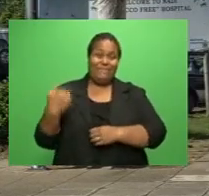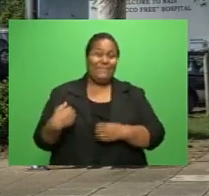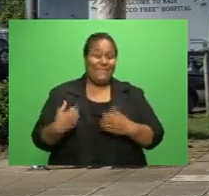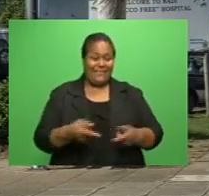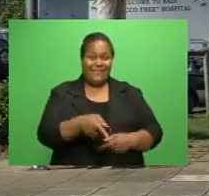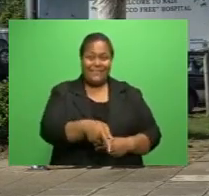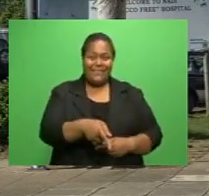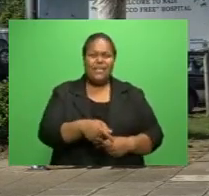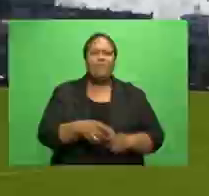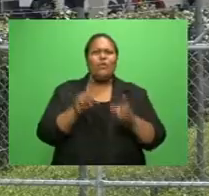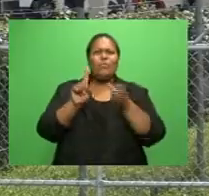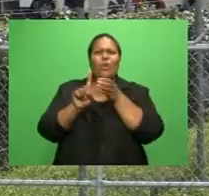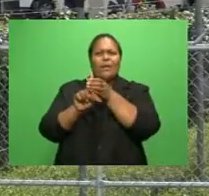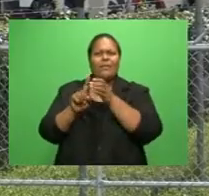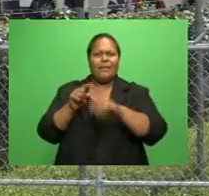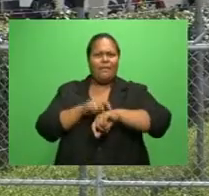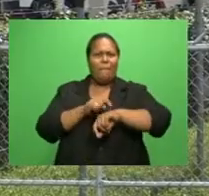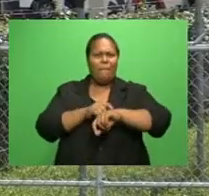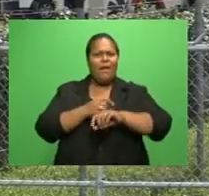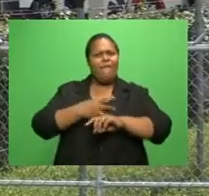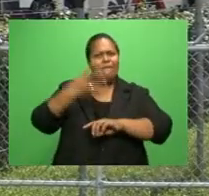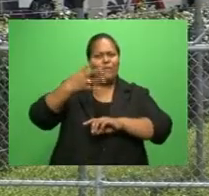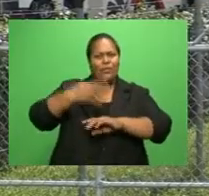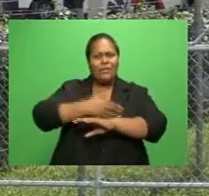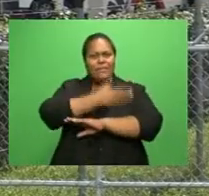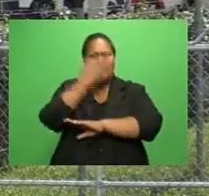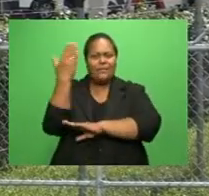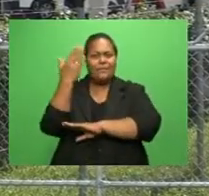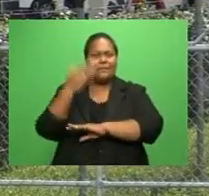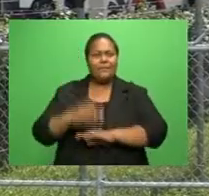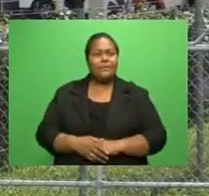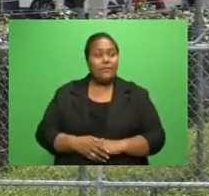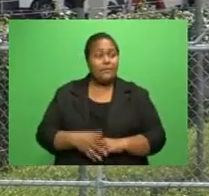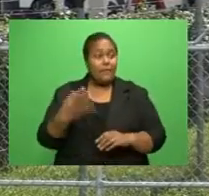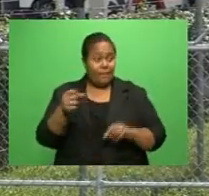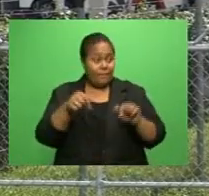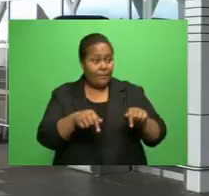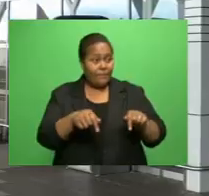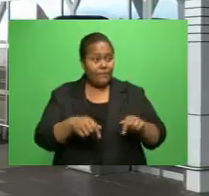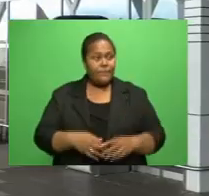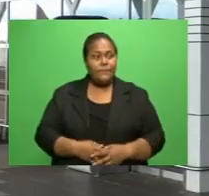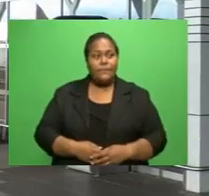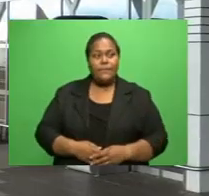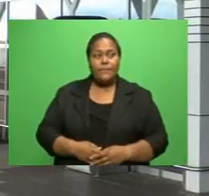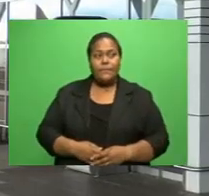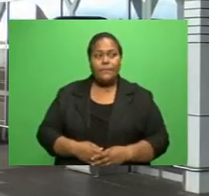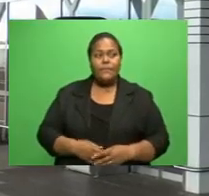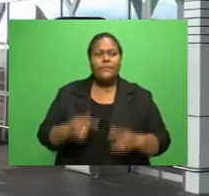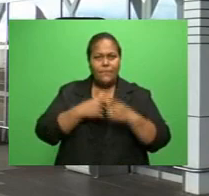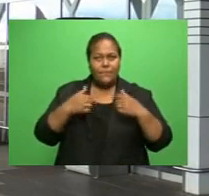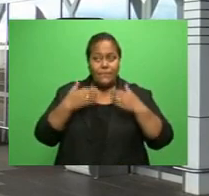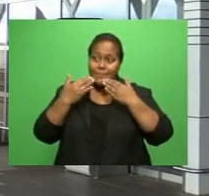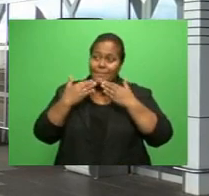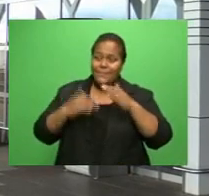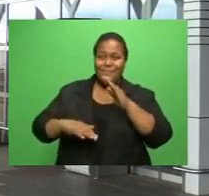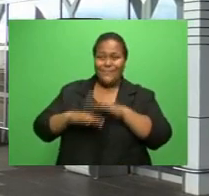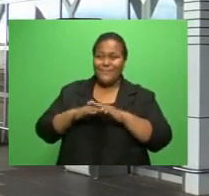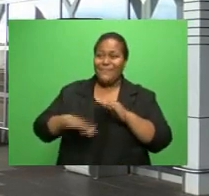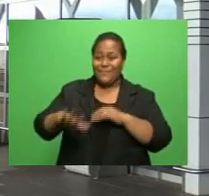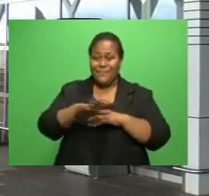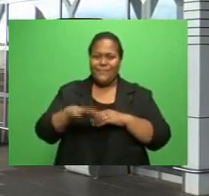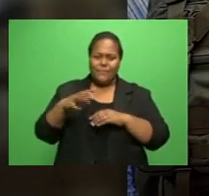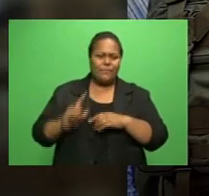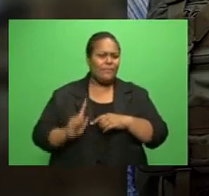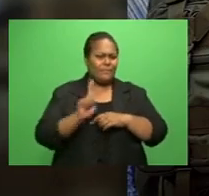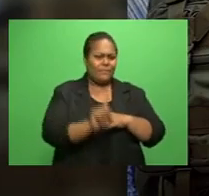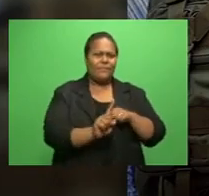duration of 14 days. So they're there and we're thankful to those that we go and look after in